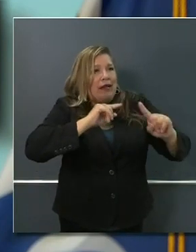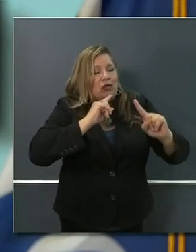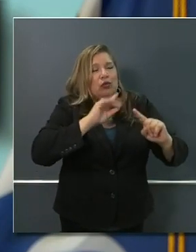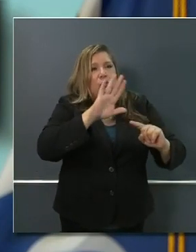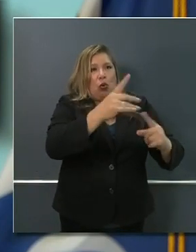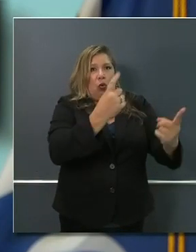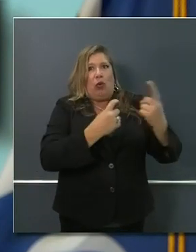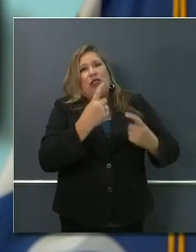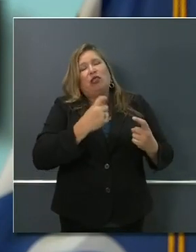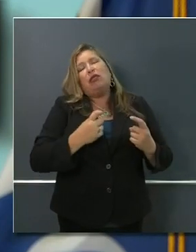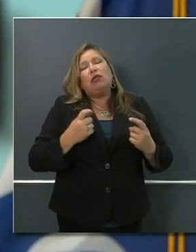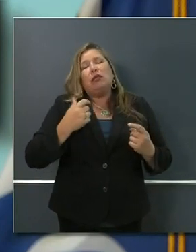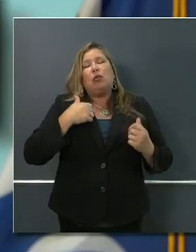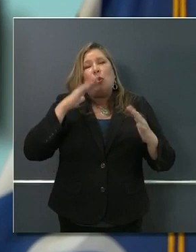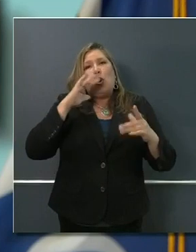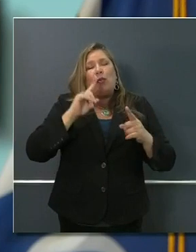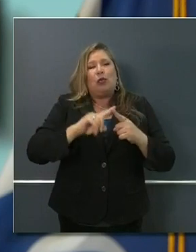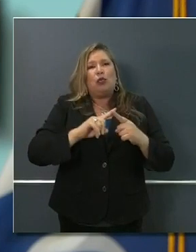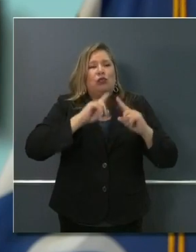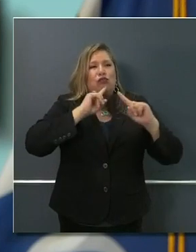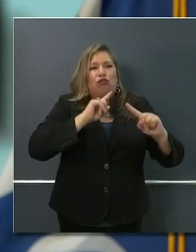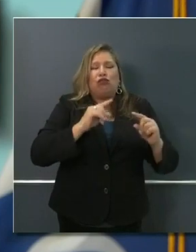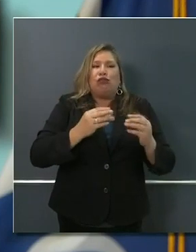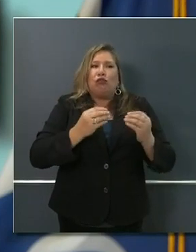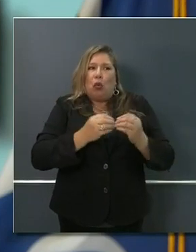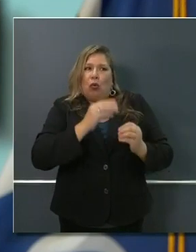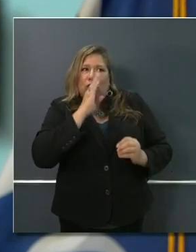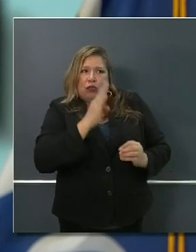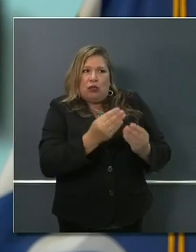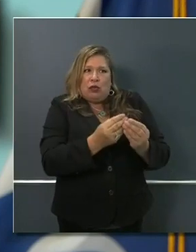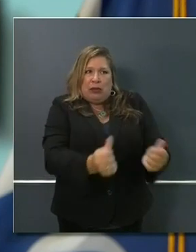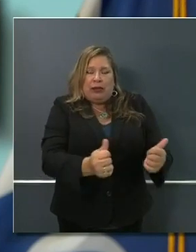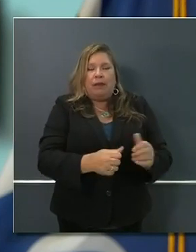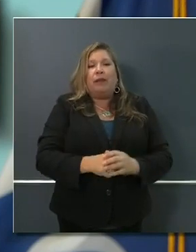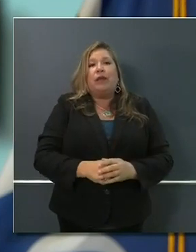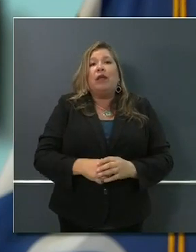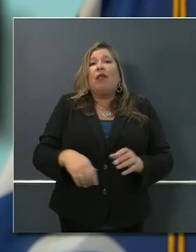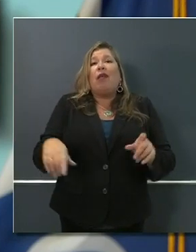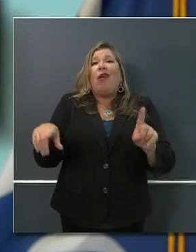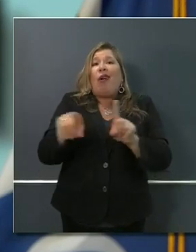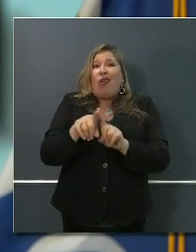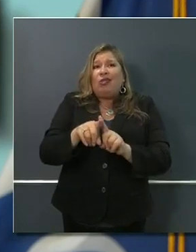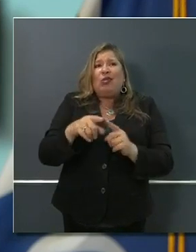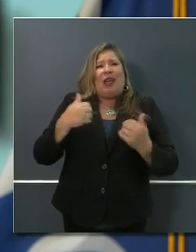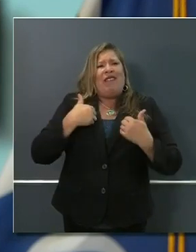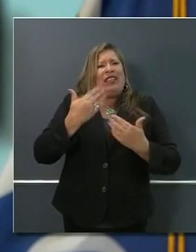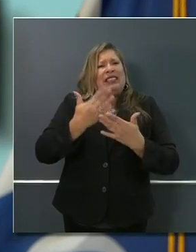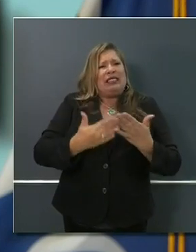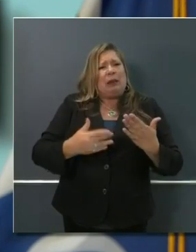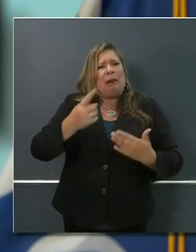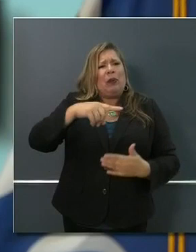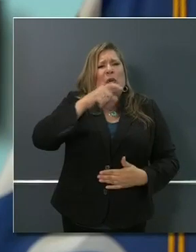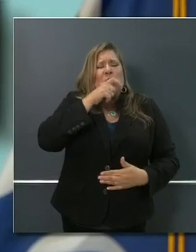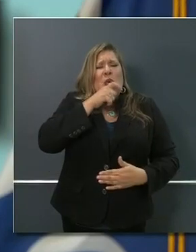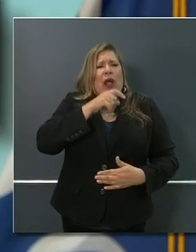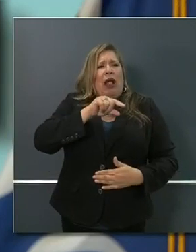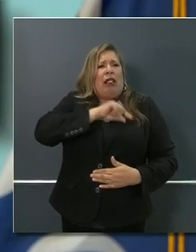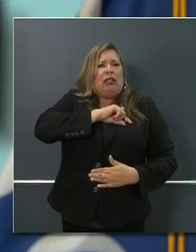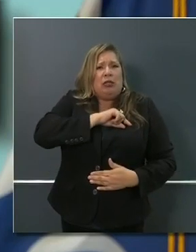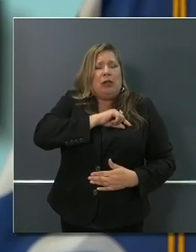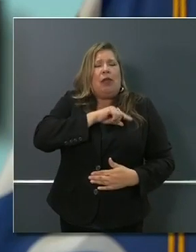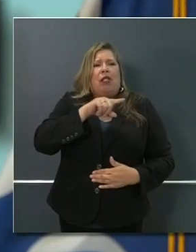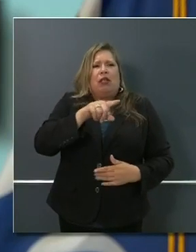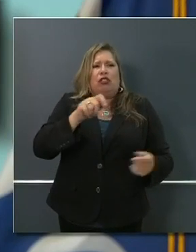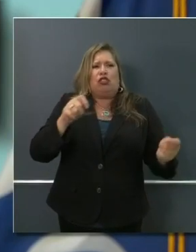much more aggressively and forthrightly, including some of the eligibility changes. They're all part of loosening the capacity